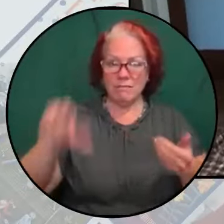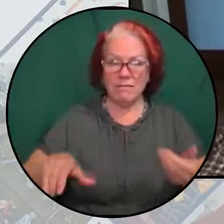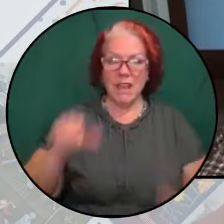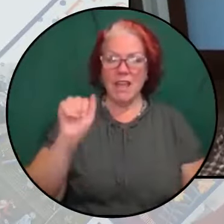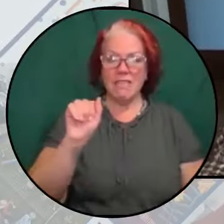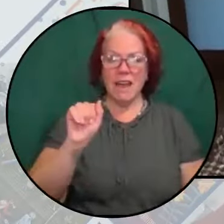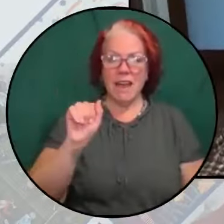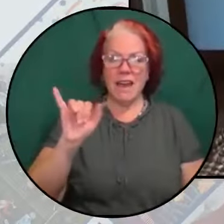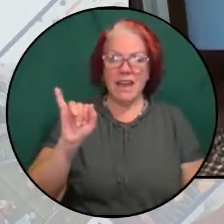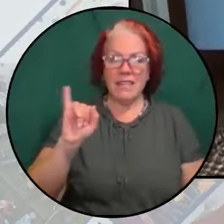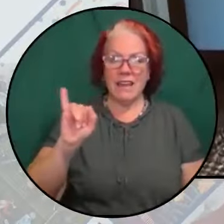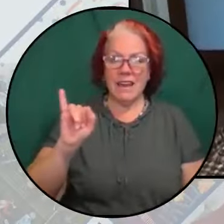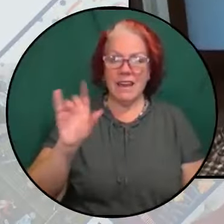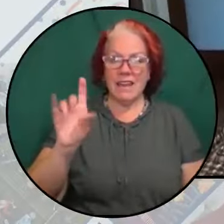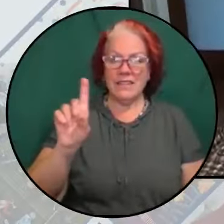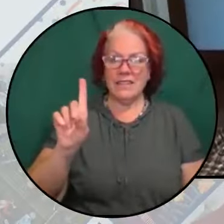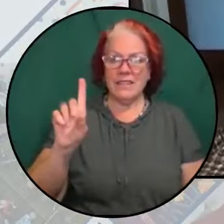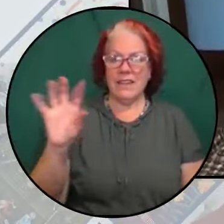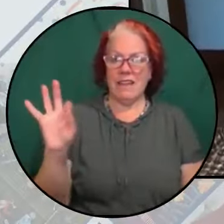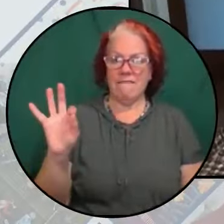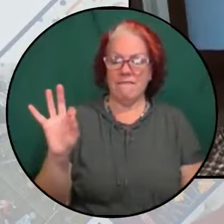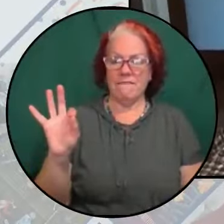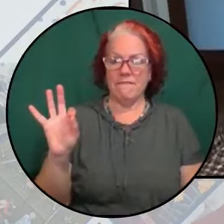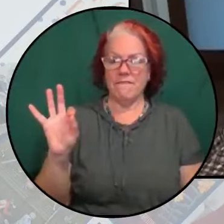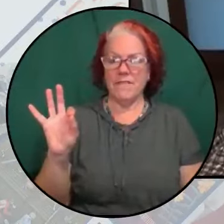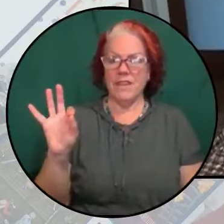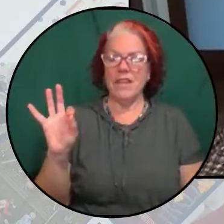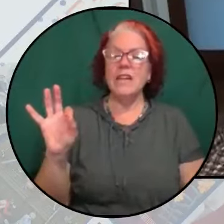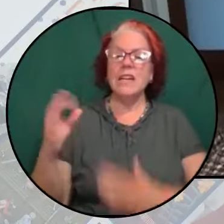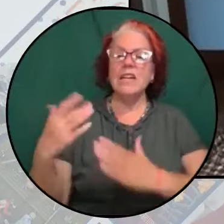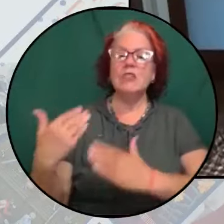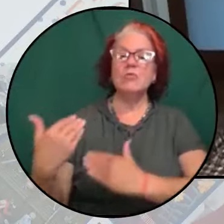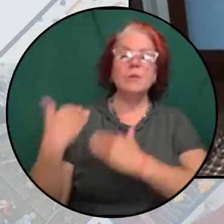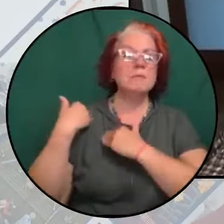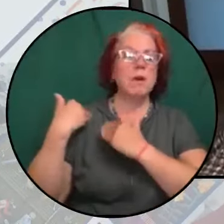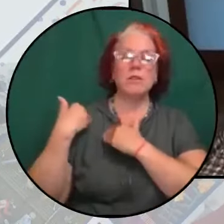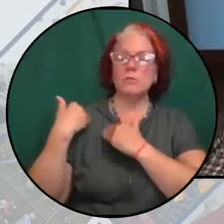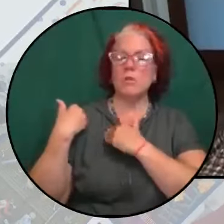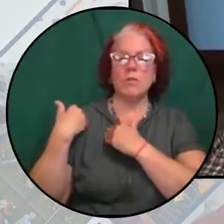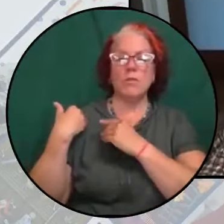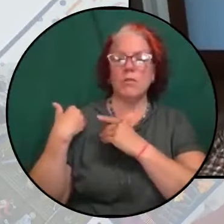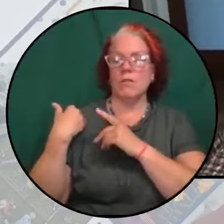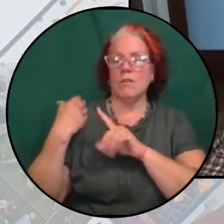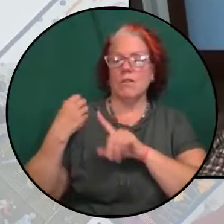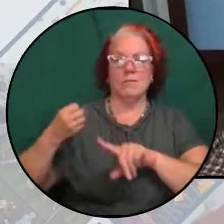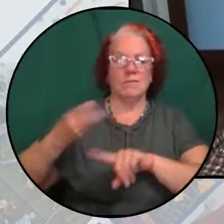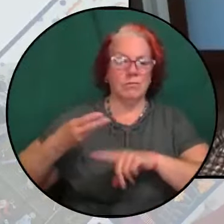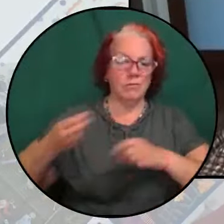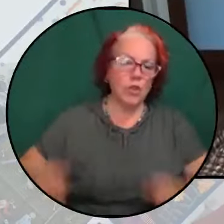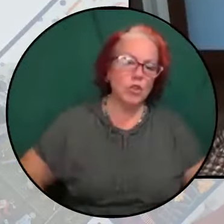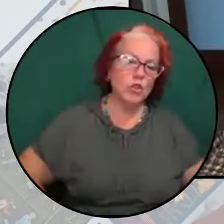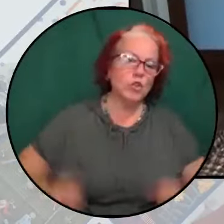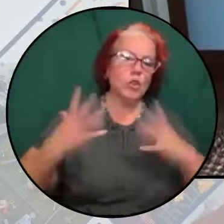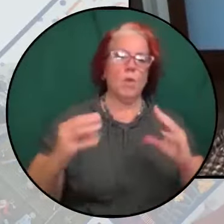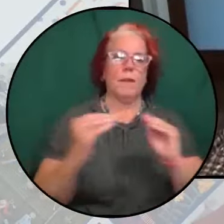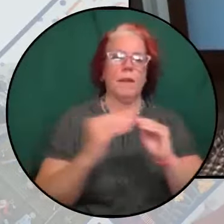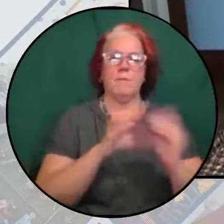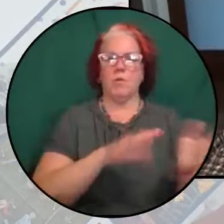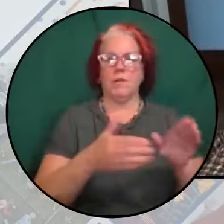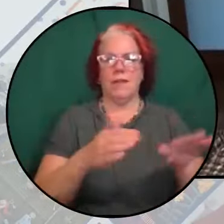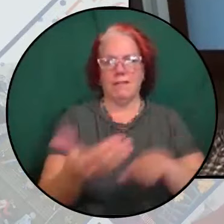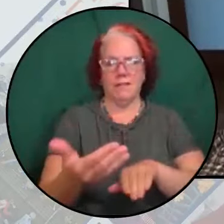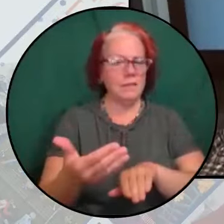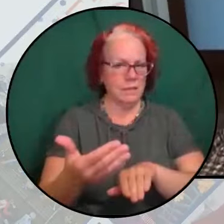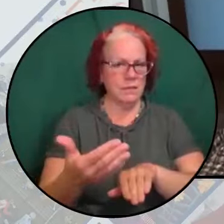as Mohammed pointed out, is responsible for many times the number of deaths that